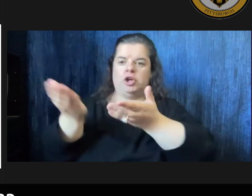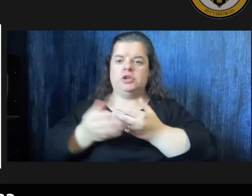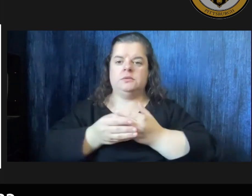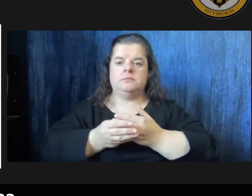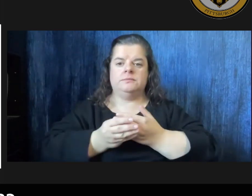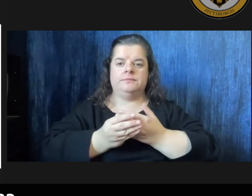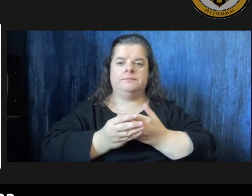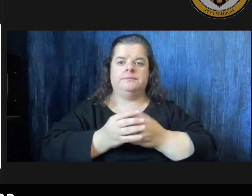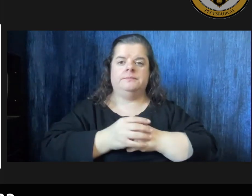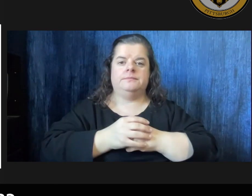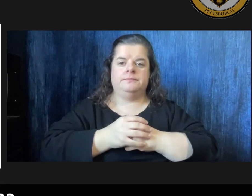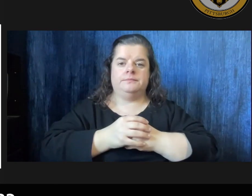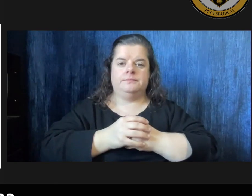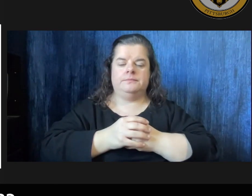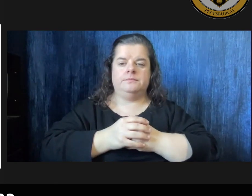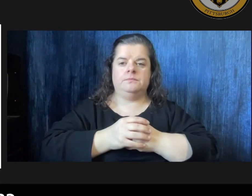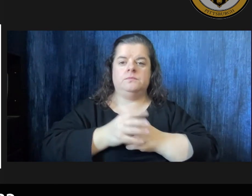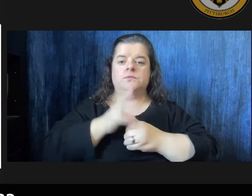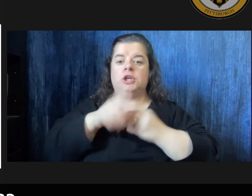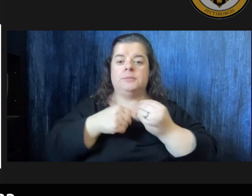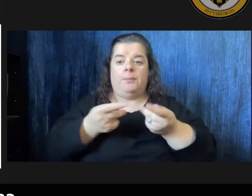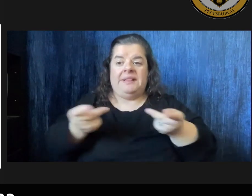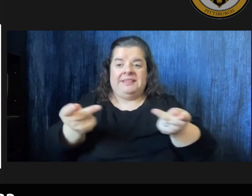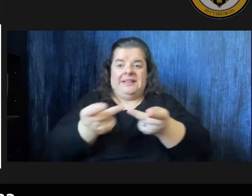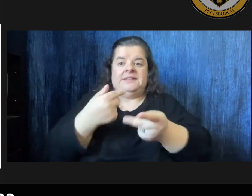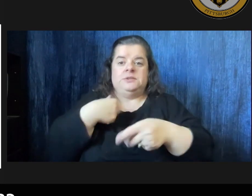it talks about the places that we visit